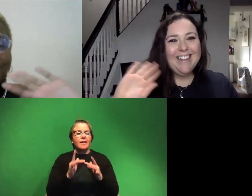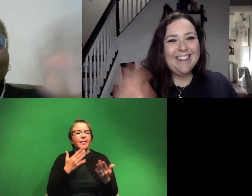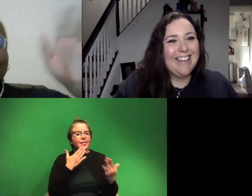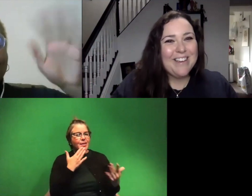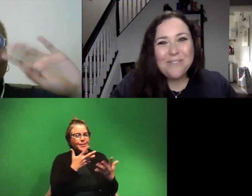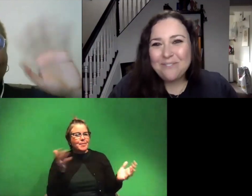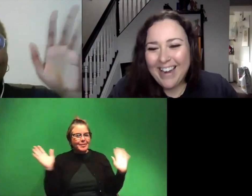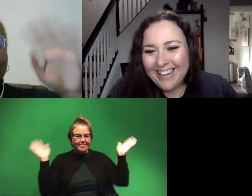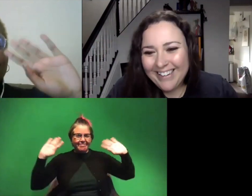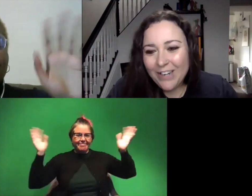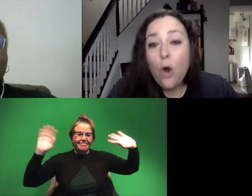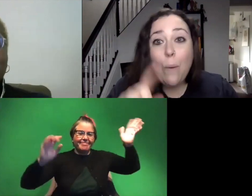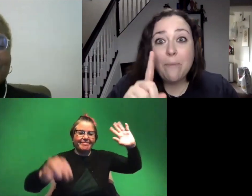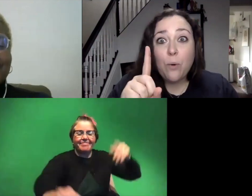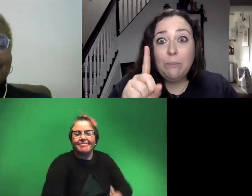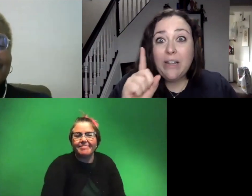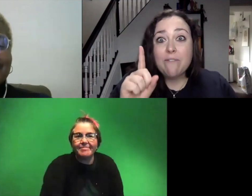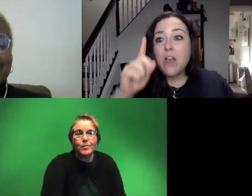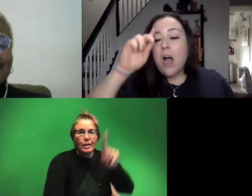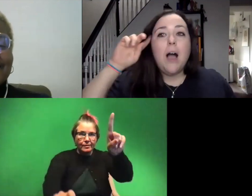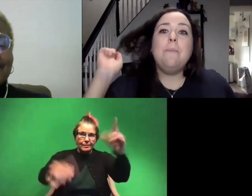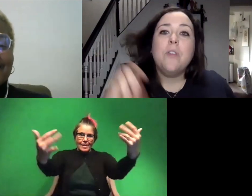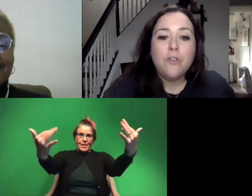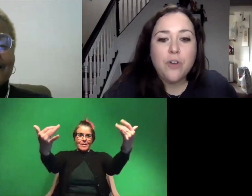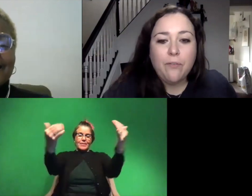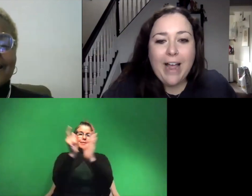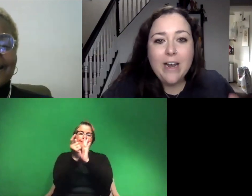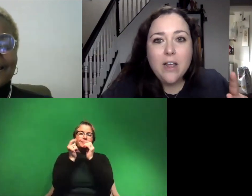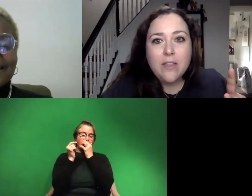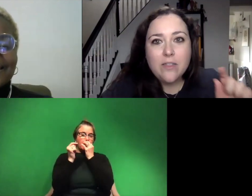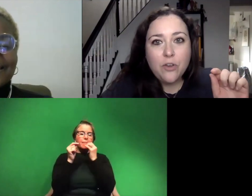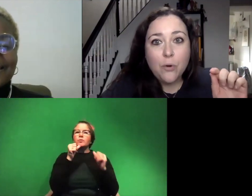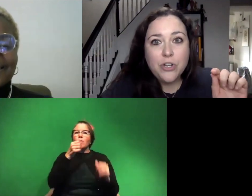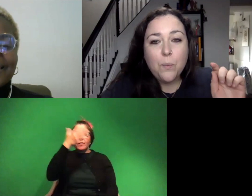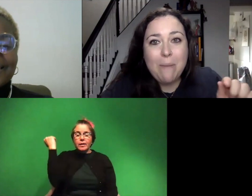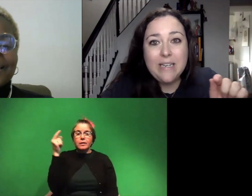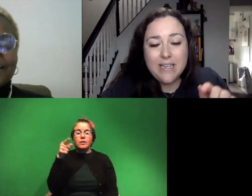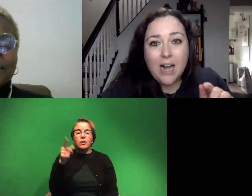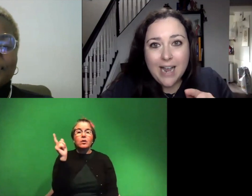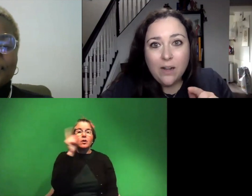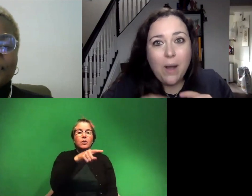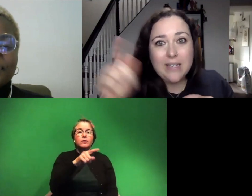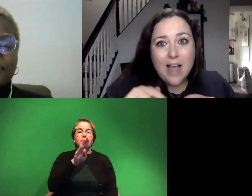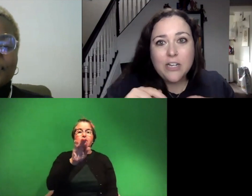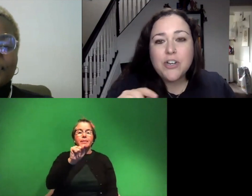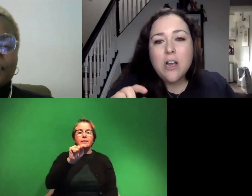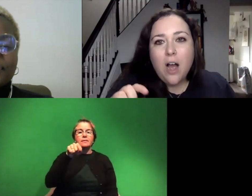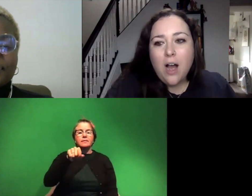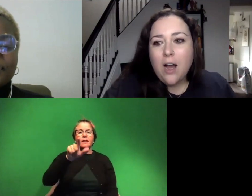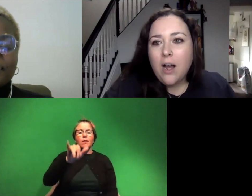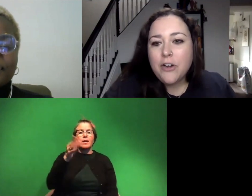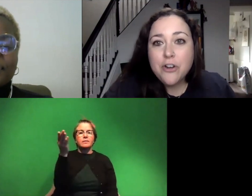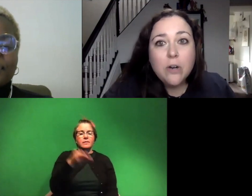much thank you bye oh wait before we leave um don't forget go to bit.ly slash